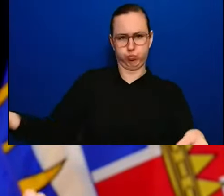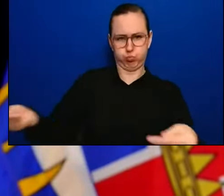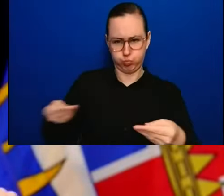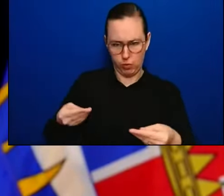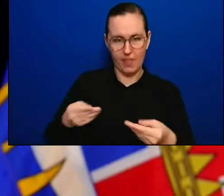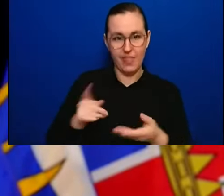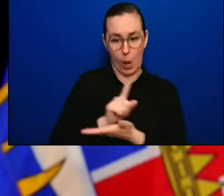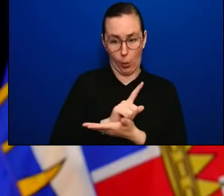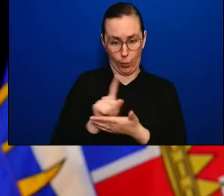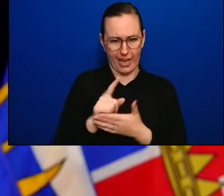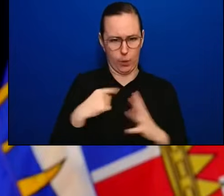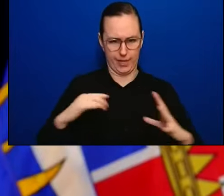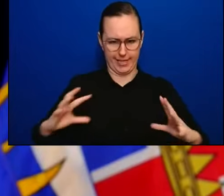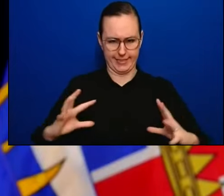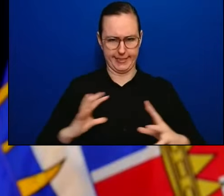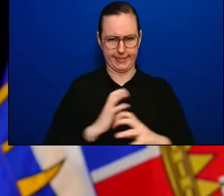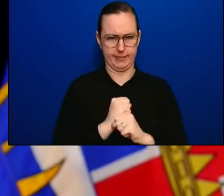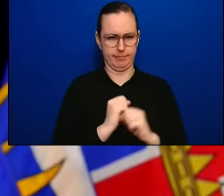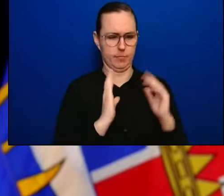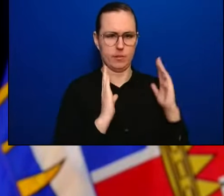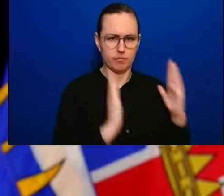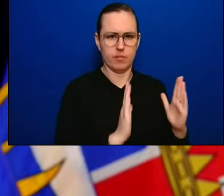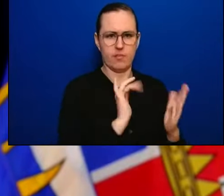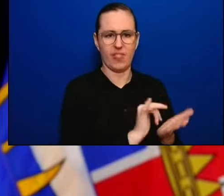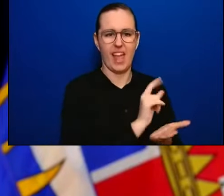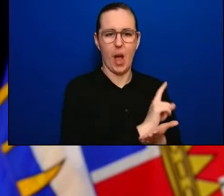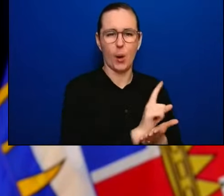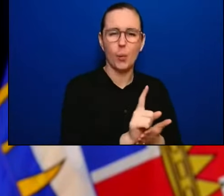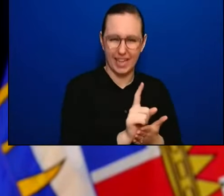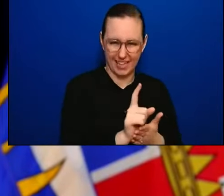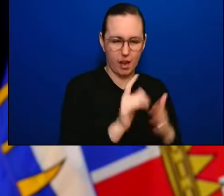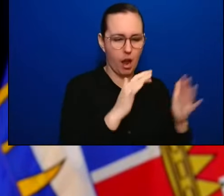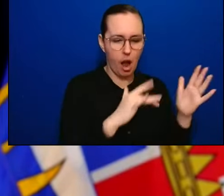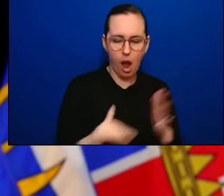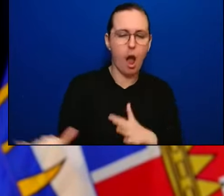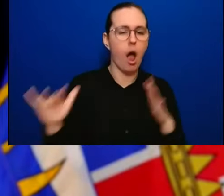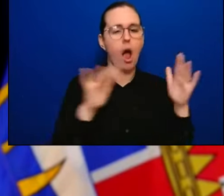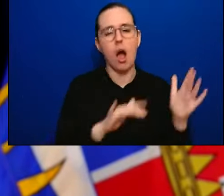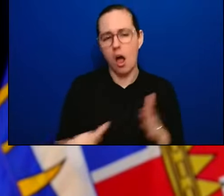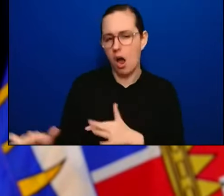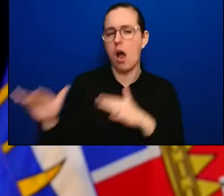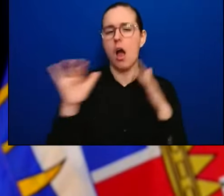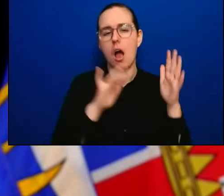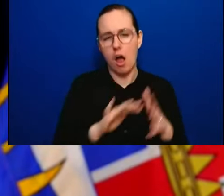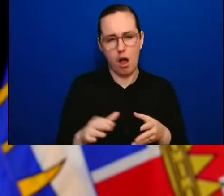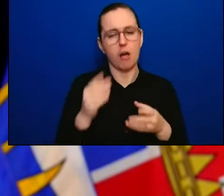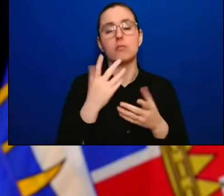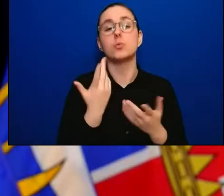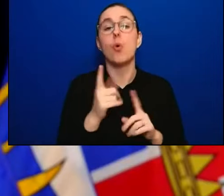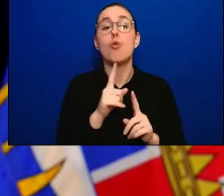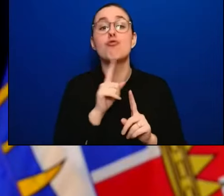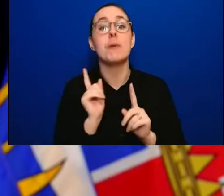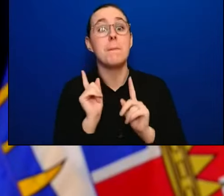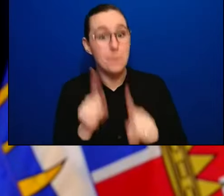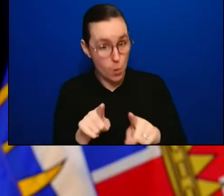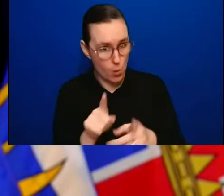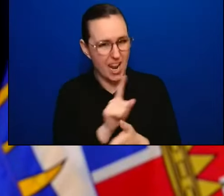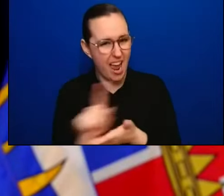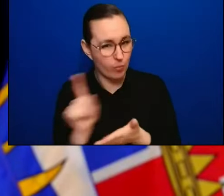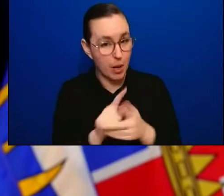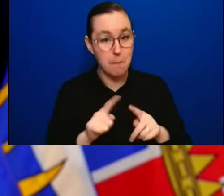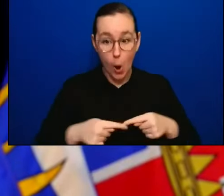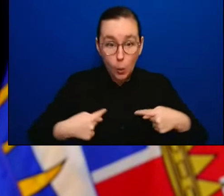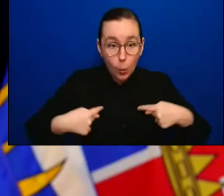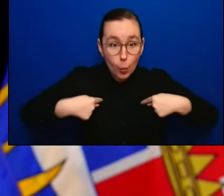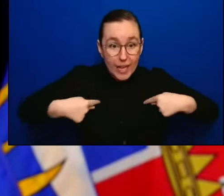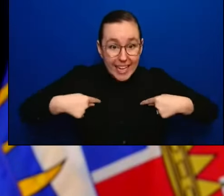the more accurate numbers by day. So that's how it will be reporting coming along. But we continue to monitor these things on a day-to